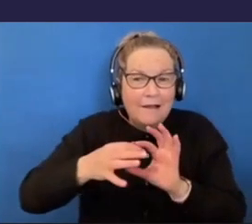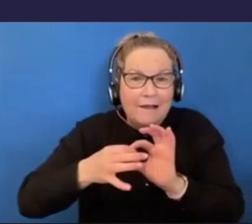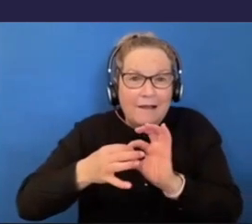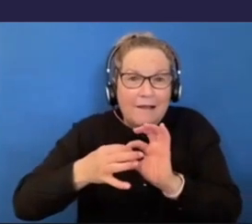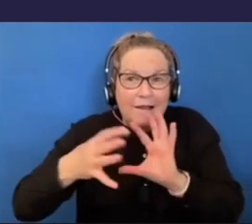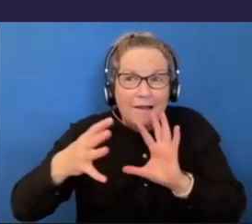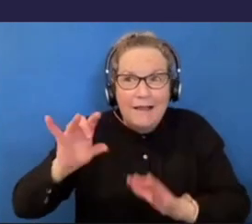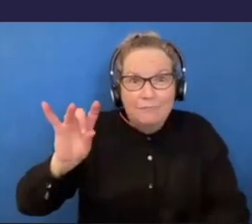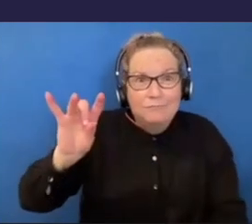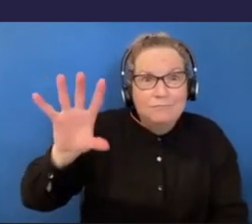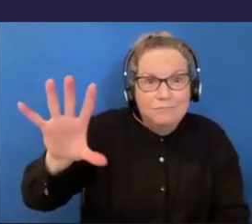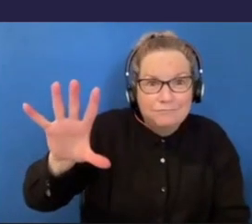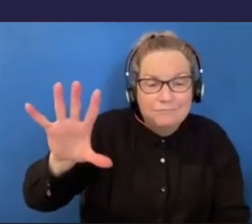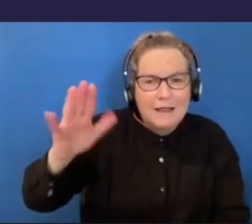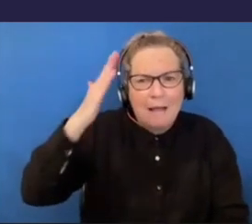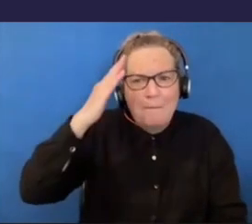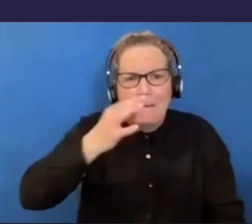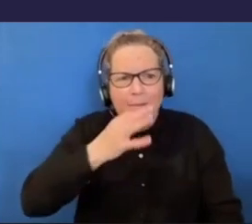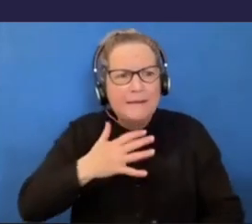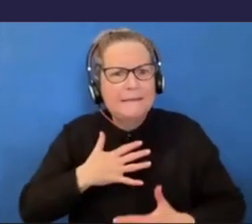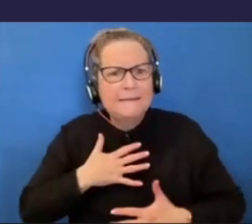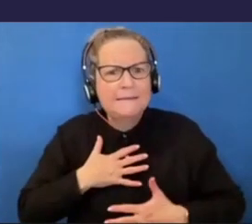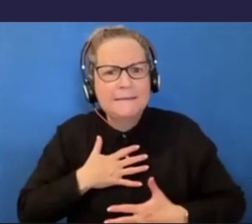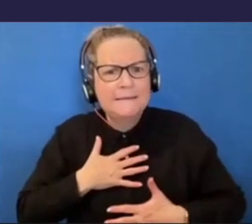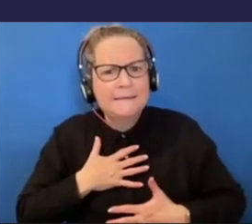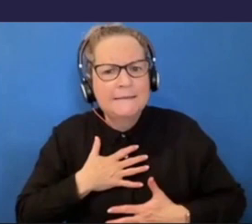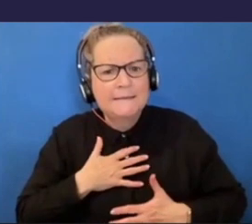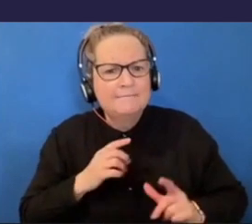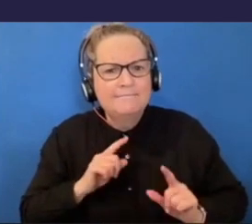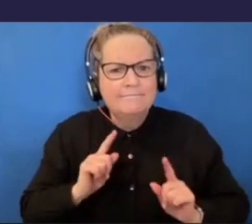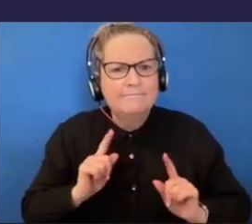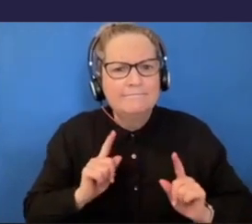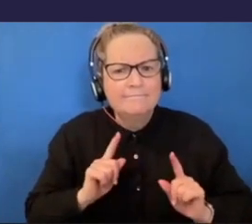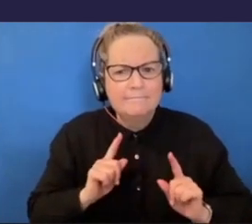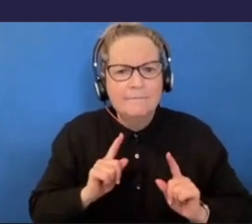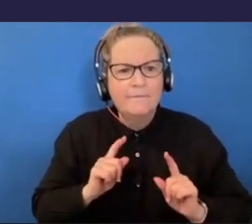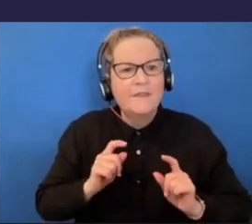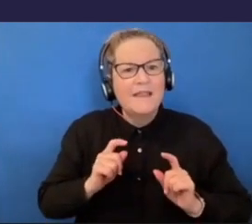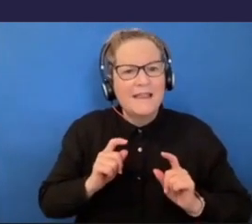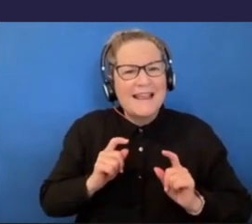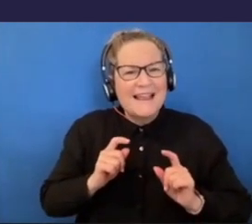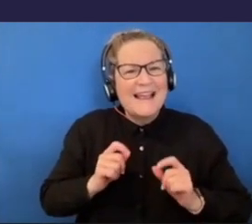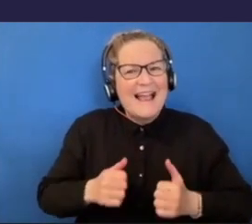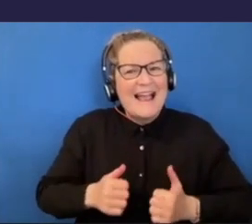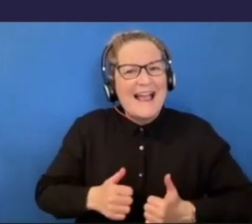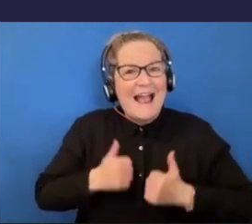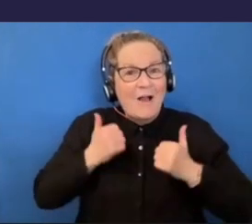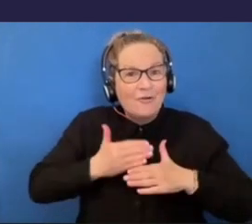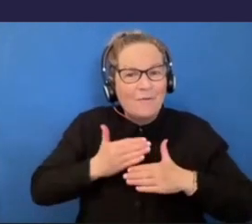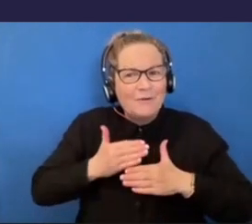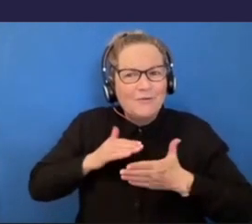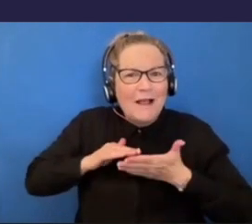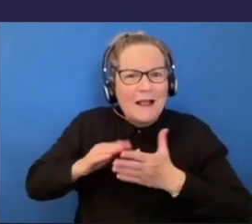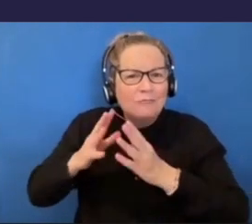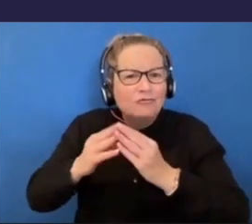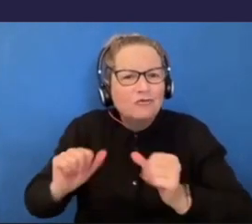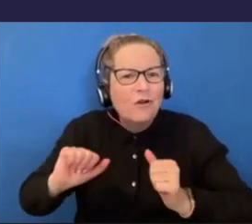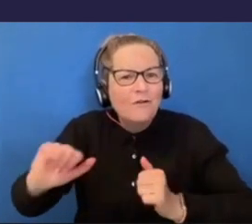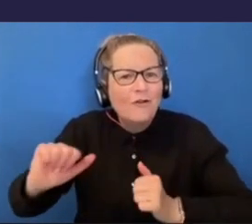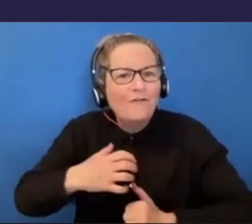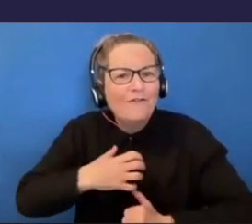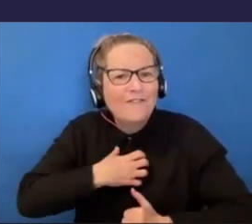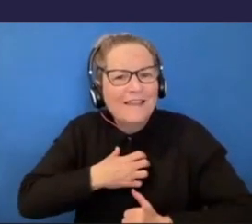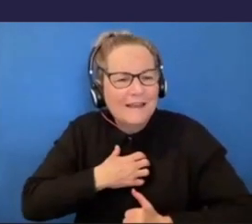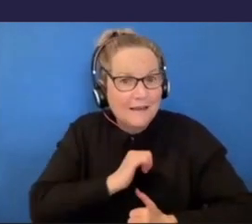as Jacob's circle of support, we're also there to, um, work through that fear in, you know, a logical